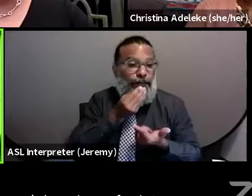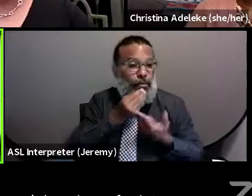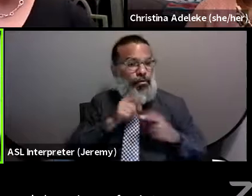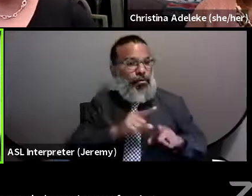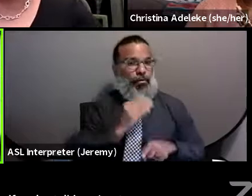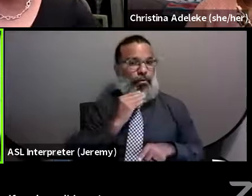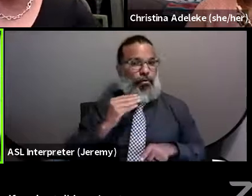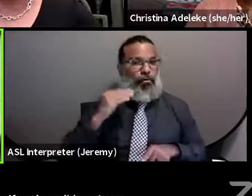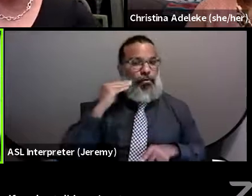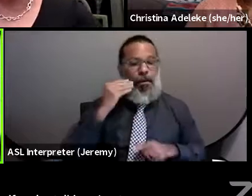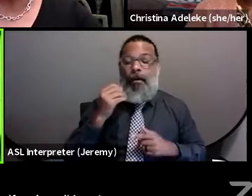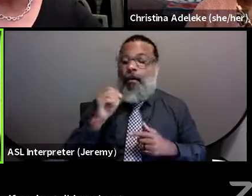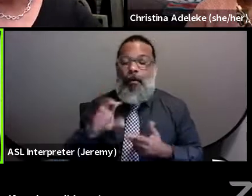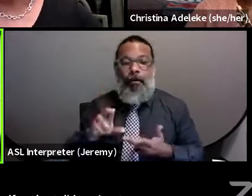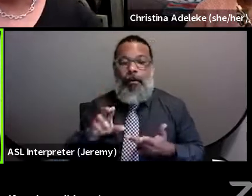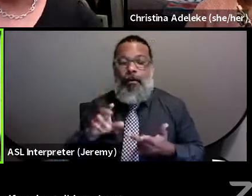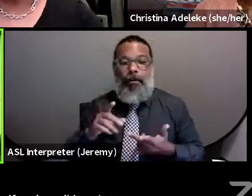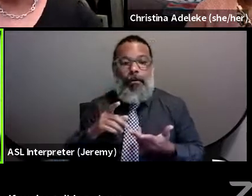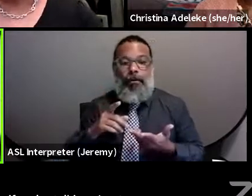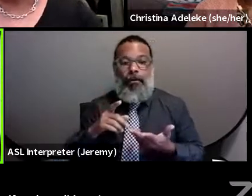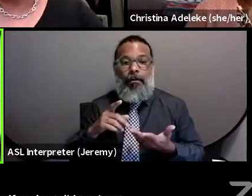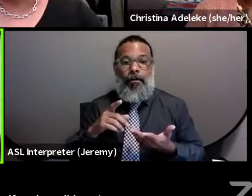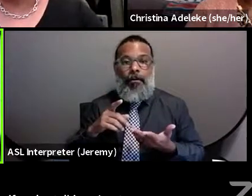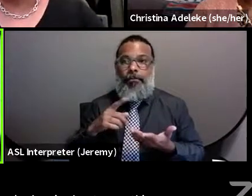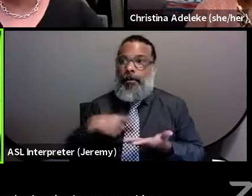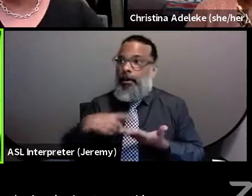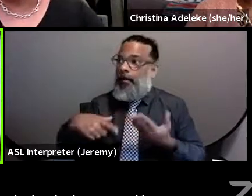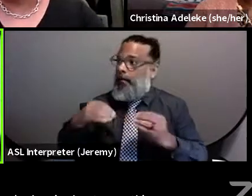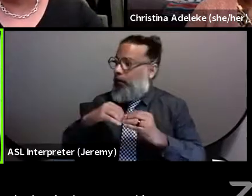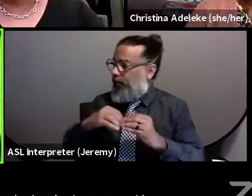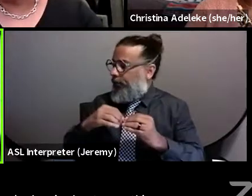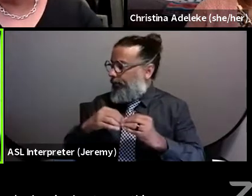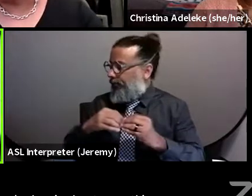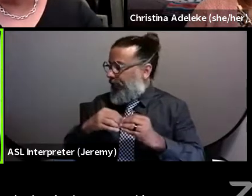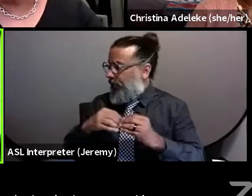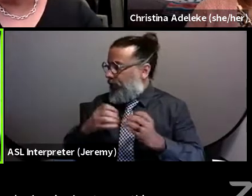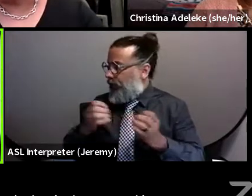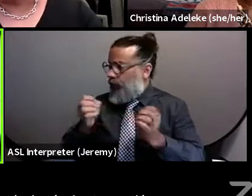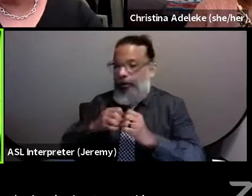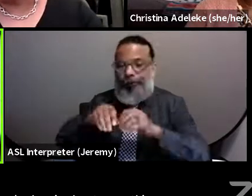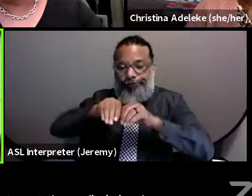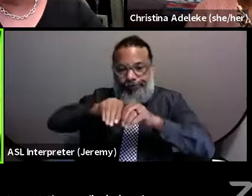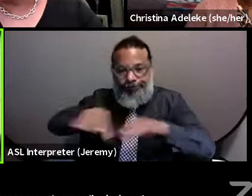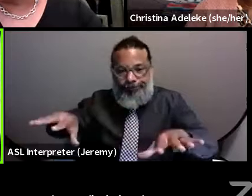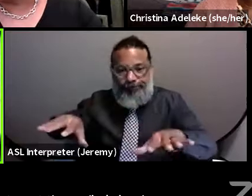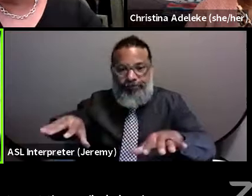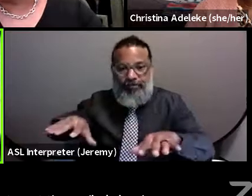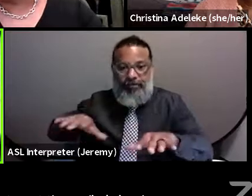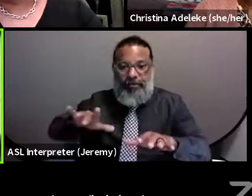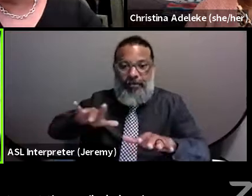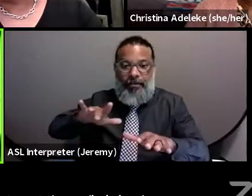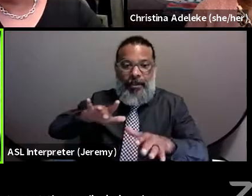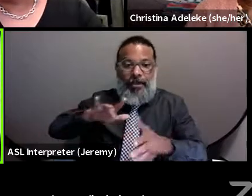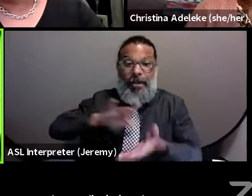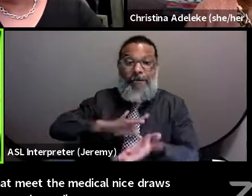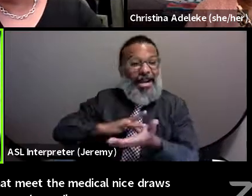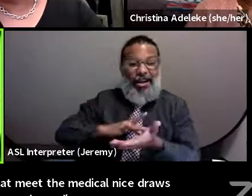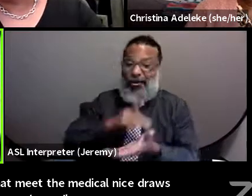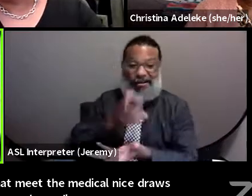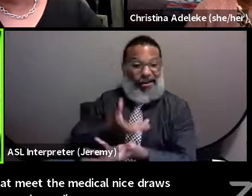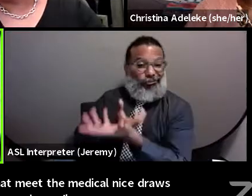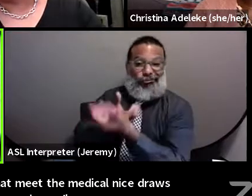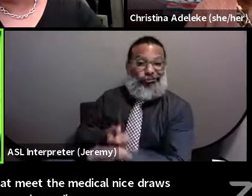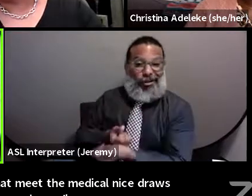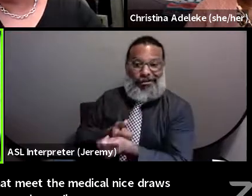we're talking about something more, more pervasive, some, the me the medical mistrust that we find, you know, I'm with enough